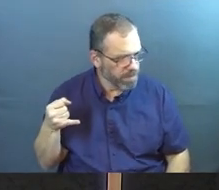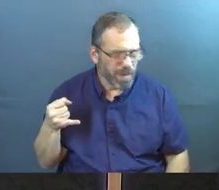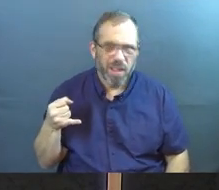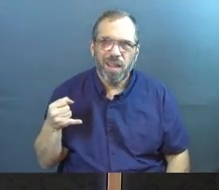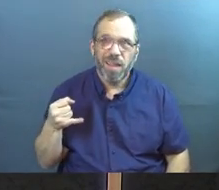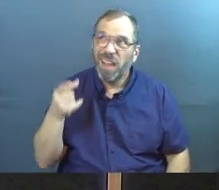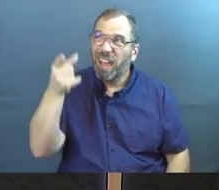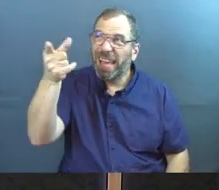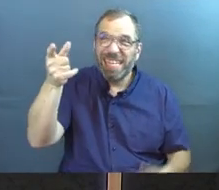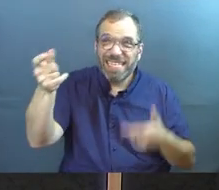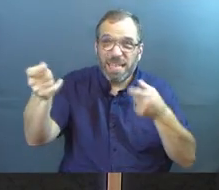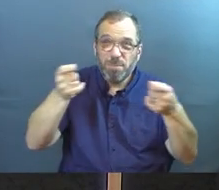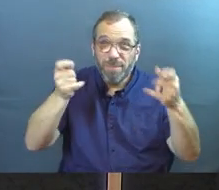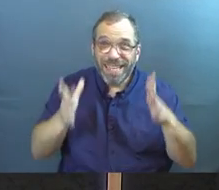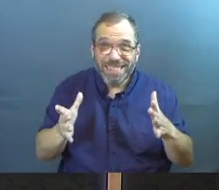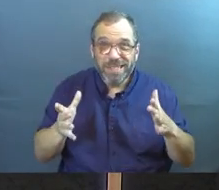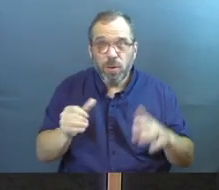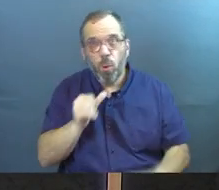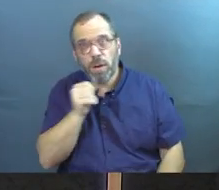Is he master or no?